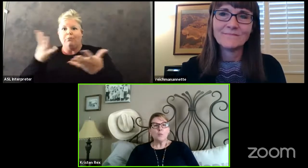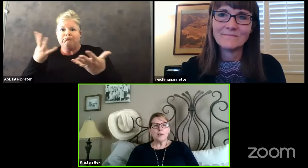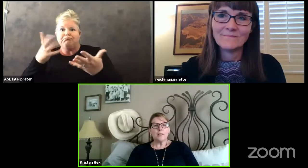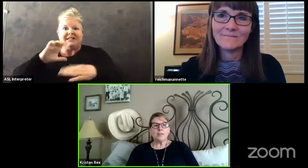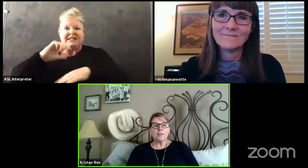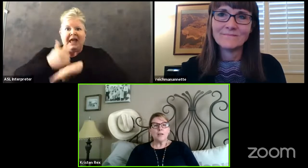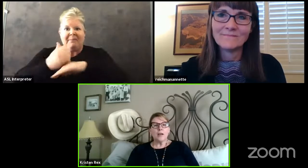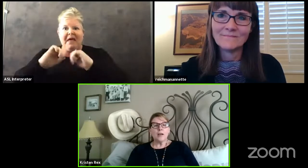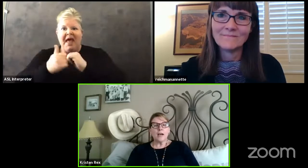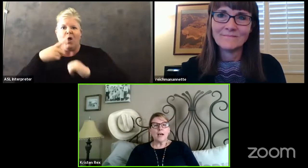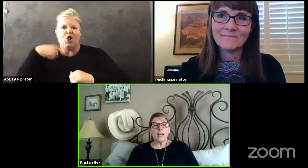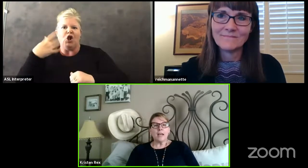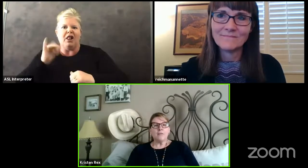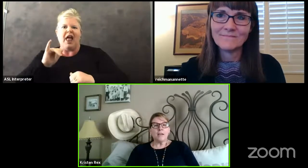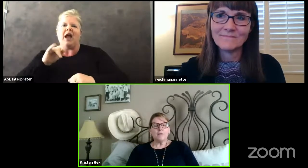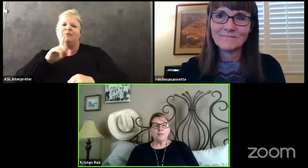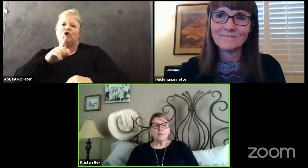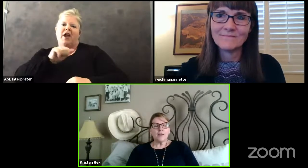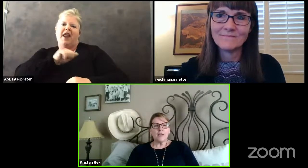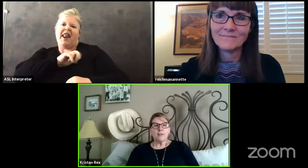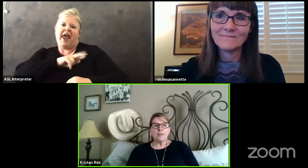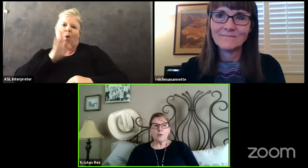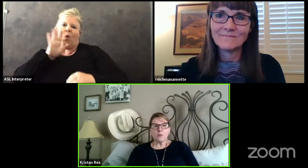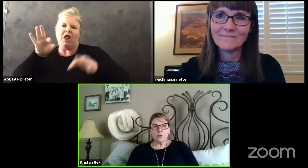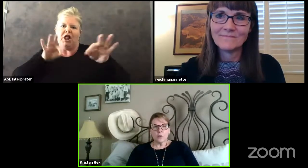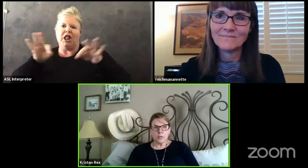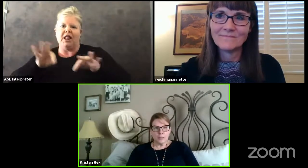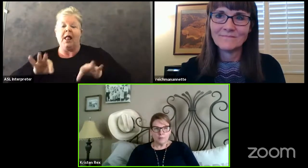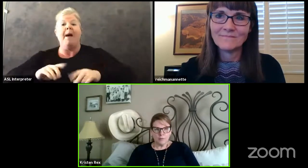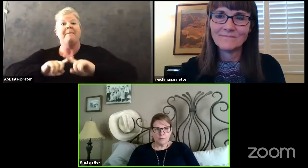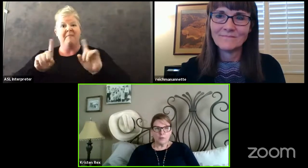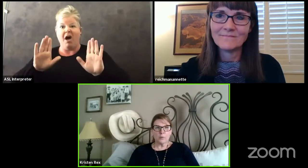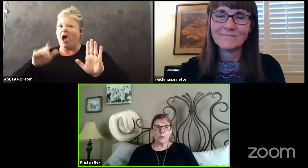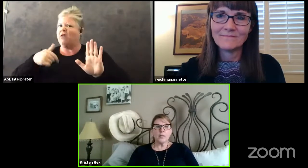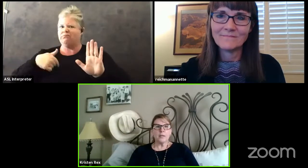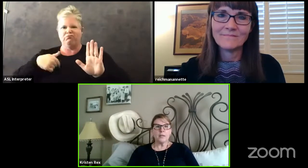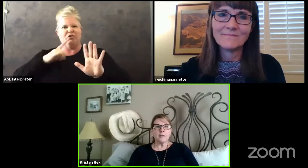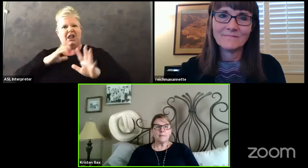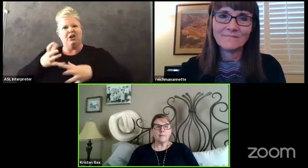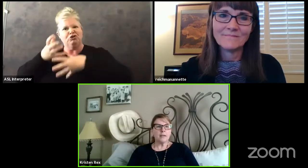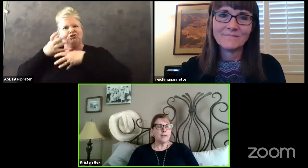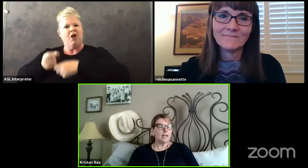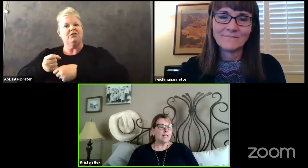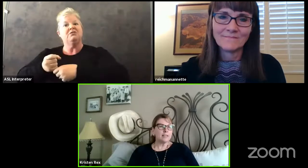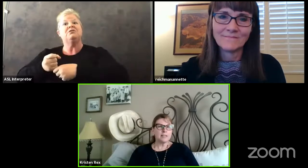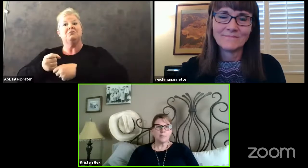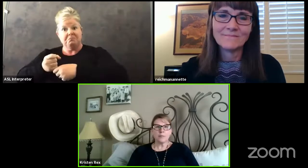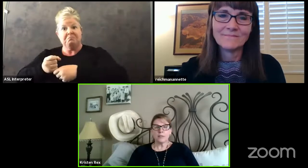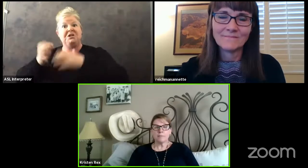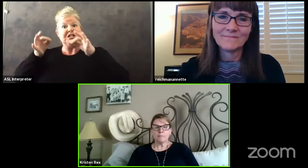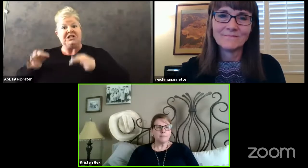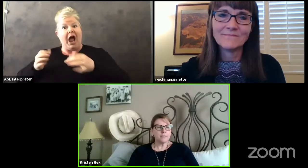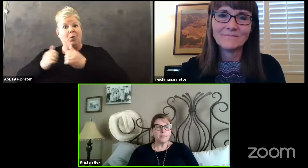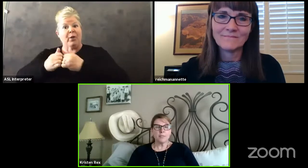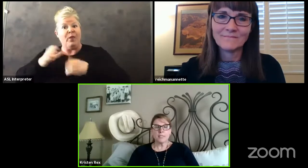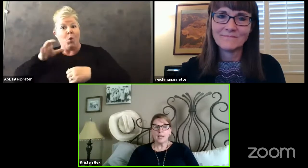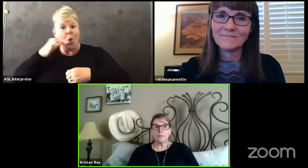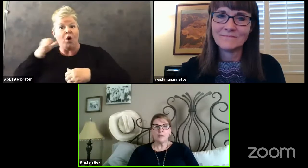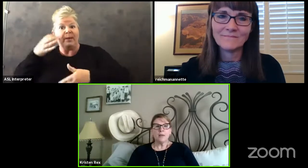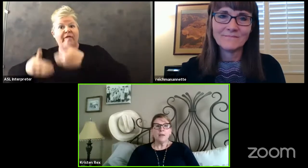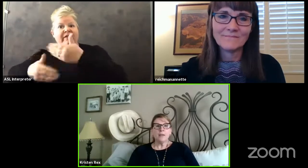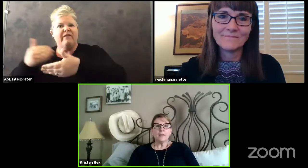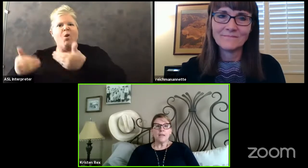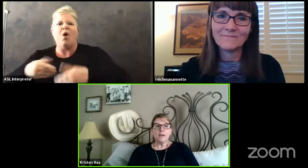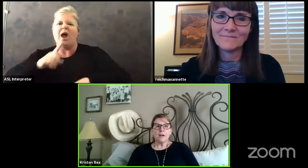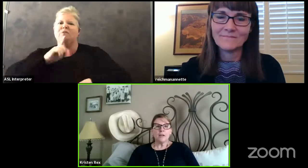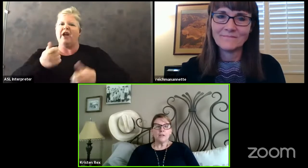But I have every faith that with Courtney moving forward, they are not going to skip a step.